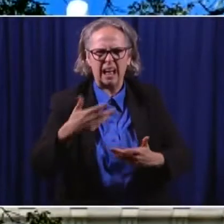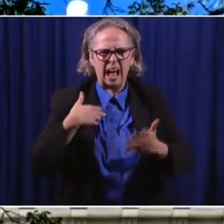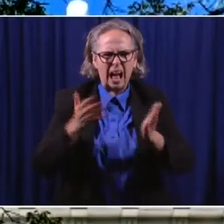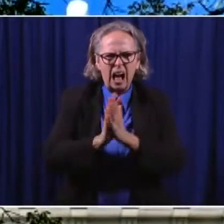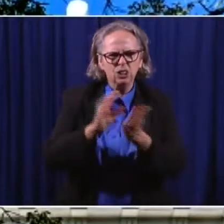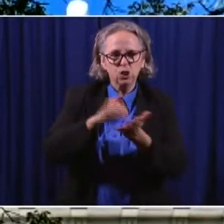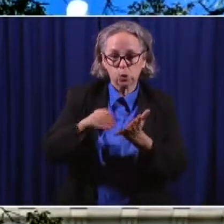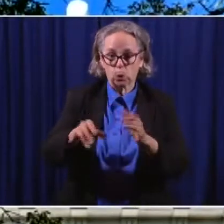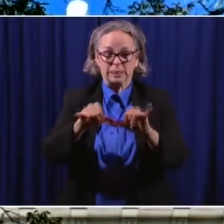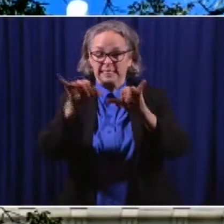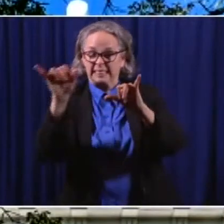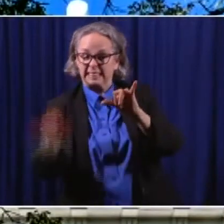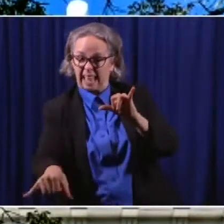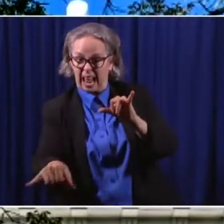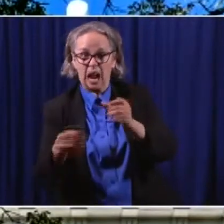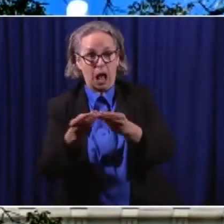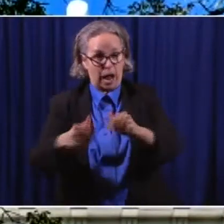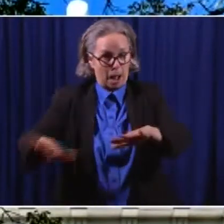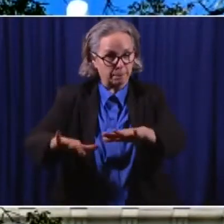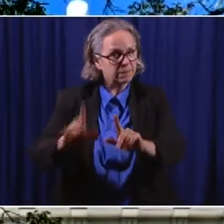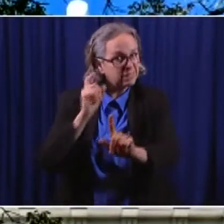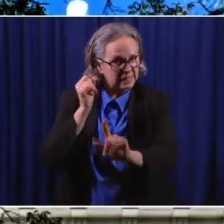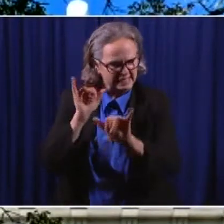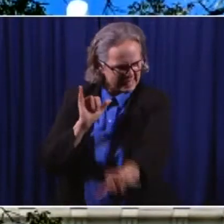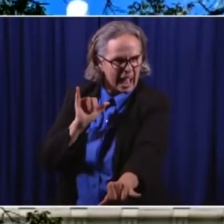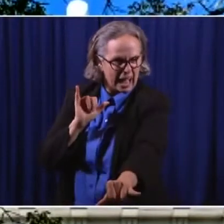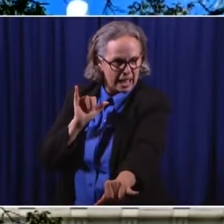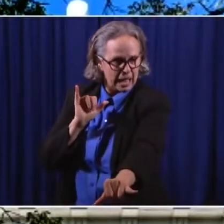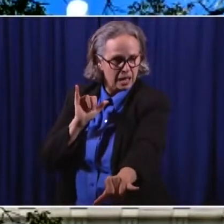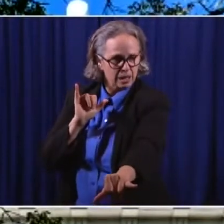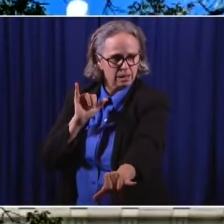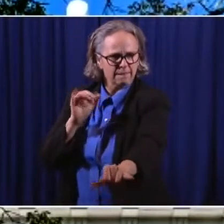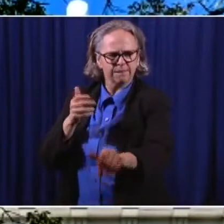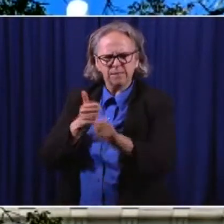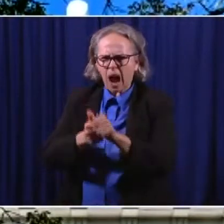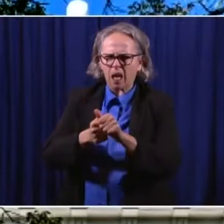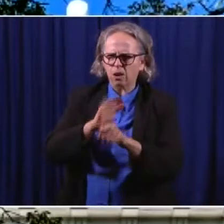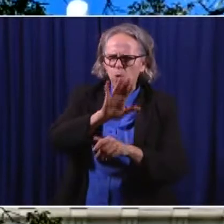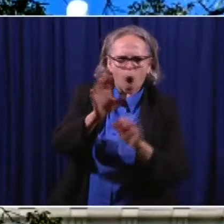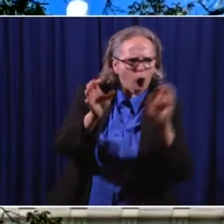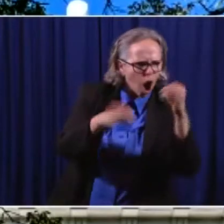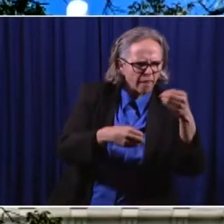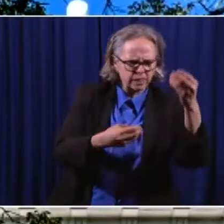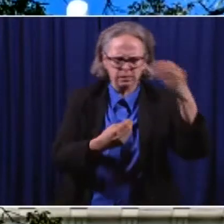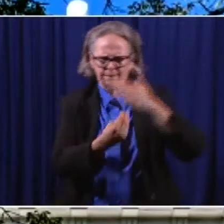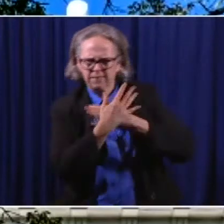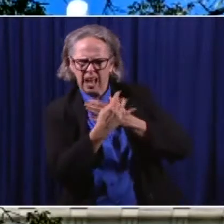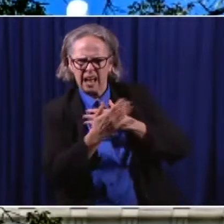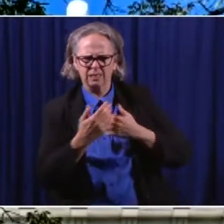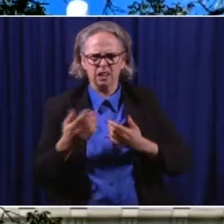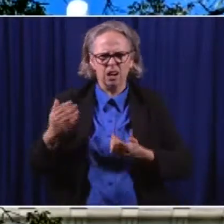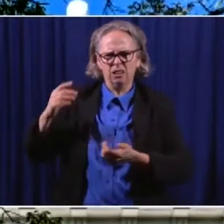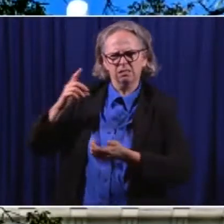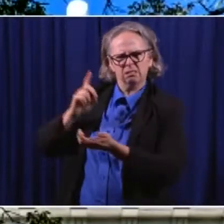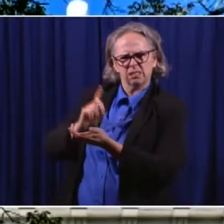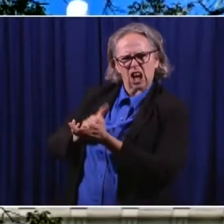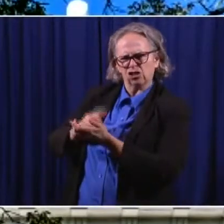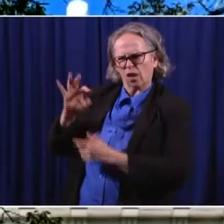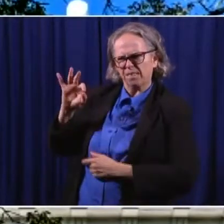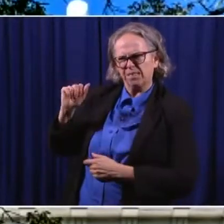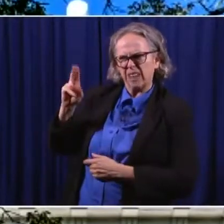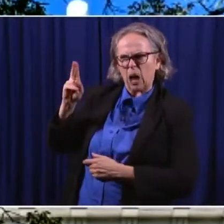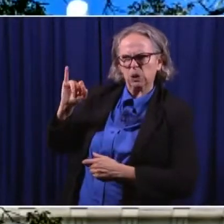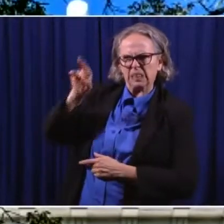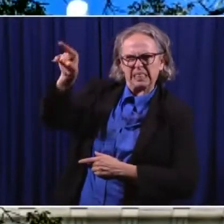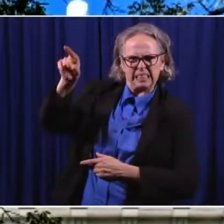as advised by your office and Dr. Fauci. I wish I could say all of them did. Some of them